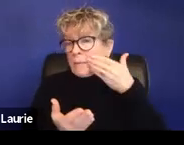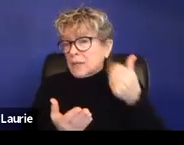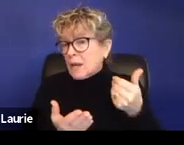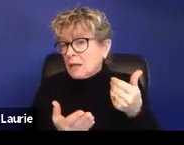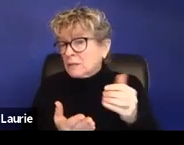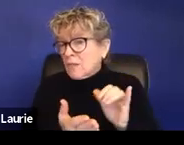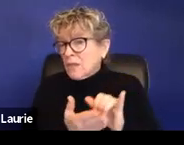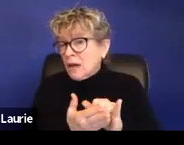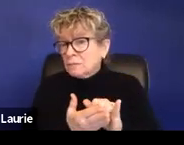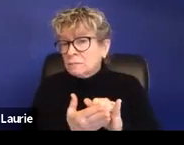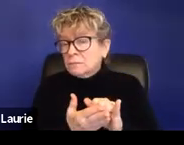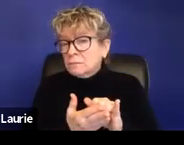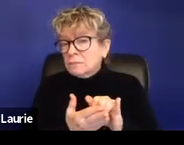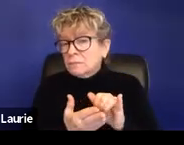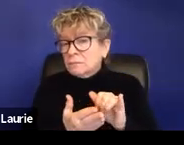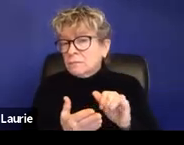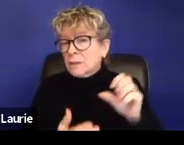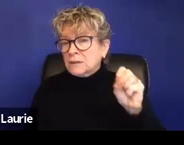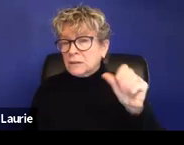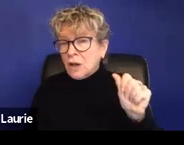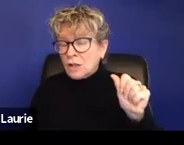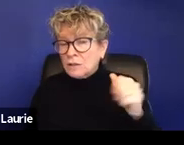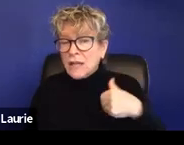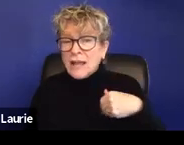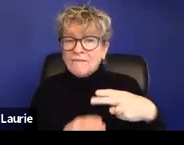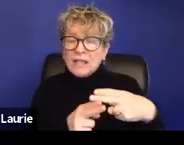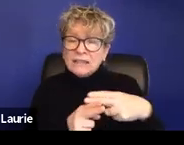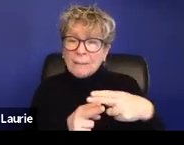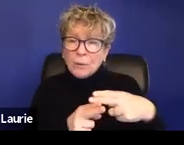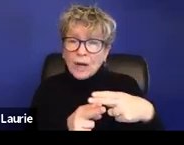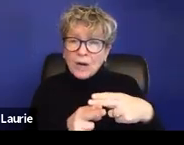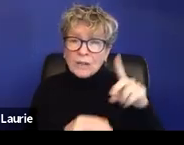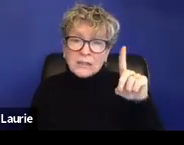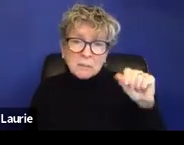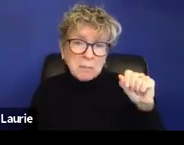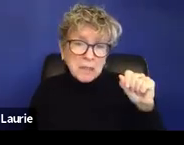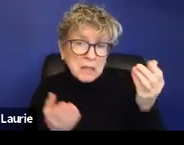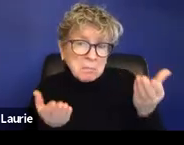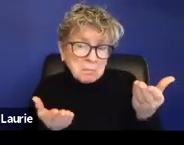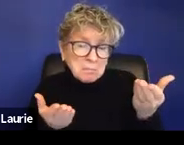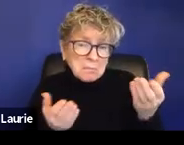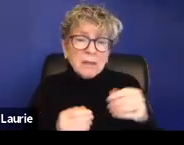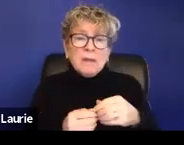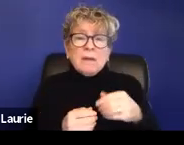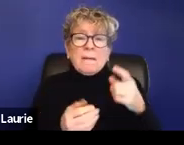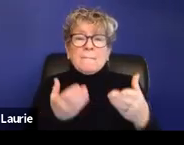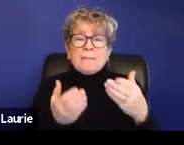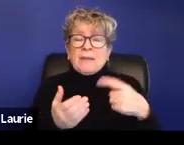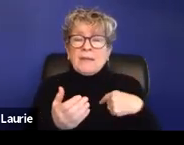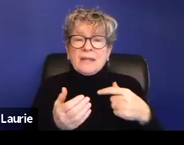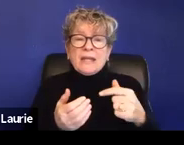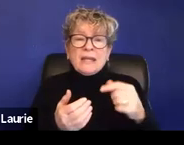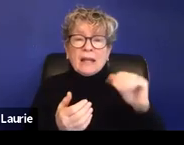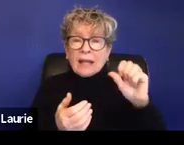um, they now have a temporary disability. Maybe they're needing cash assistance. Maybe they do qualify